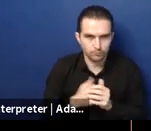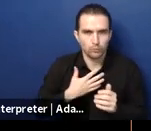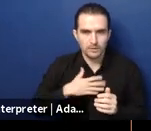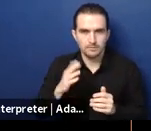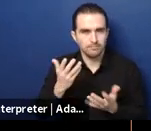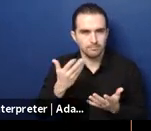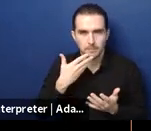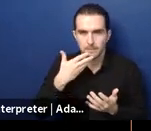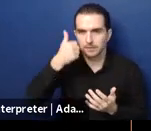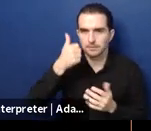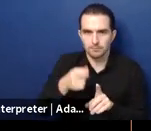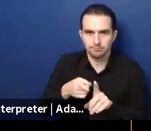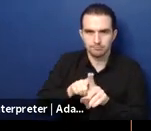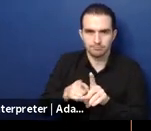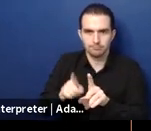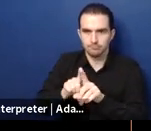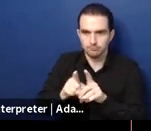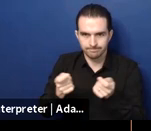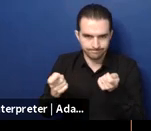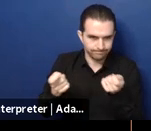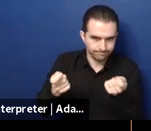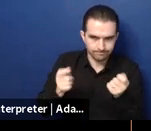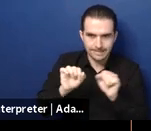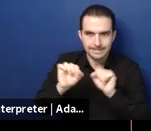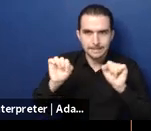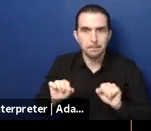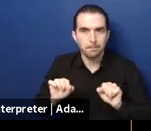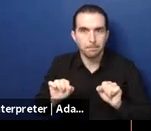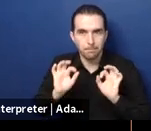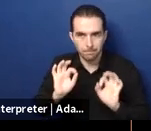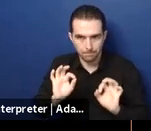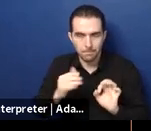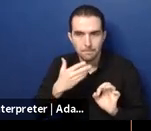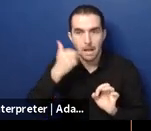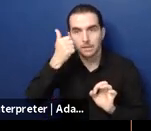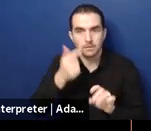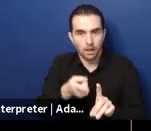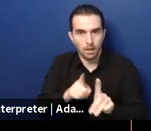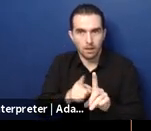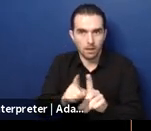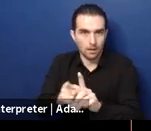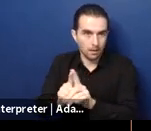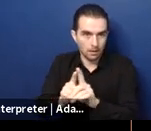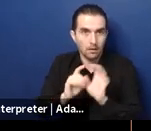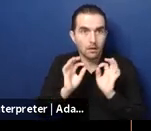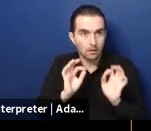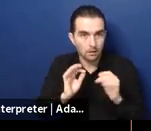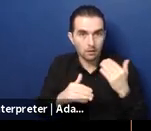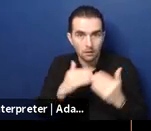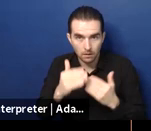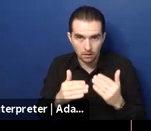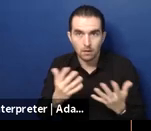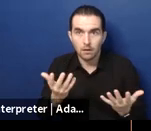uh then there's no one else to go because no one manages uh the the the the service